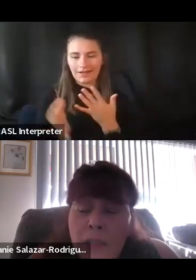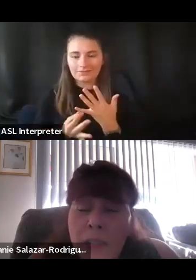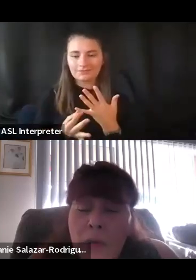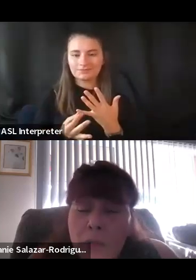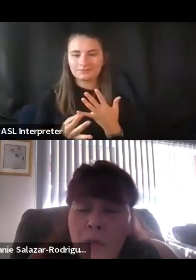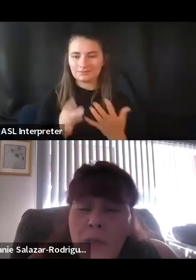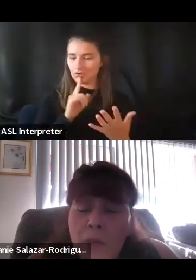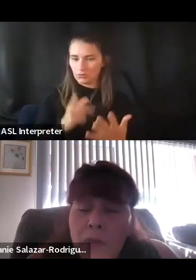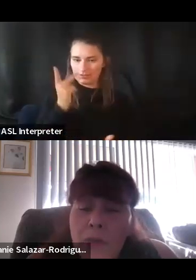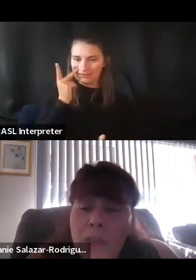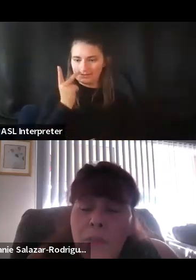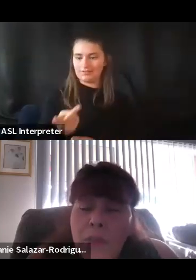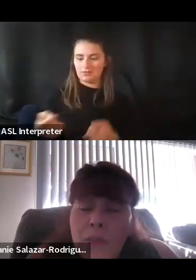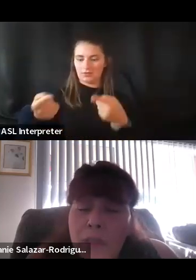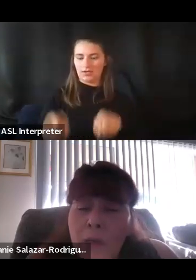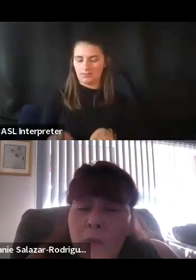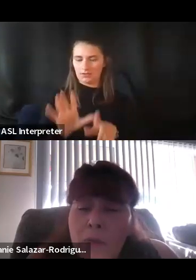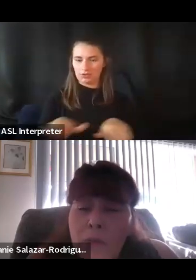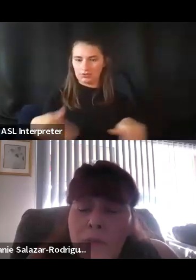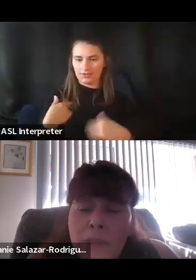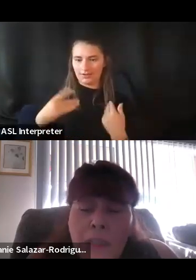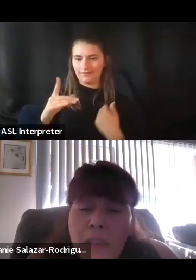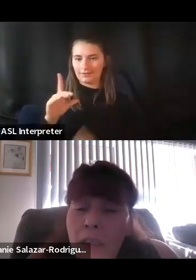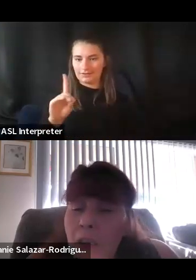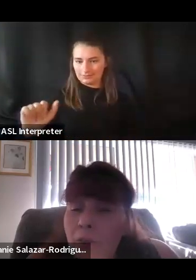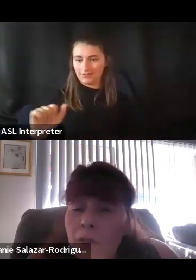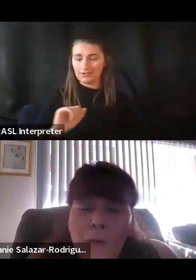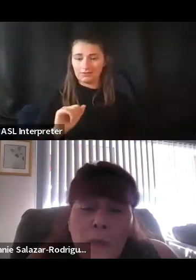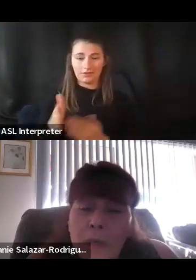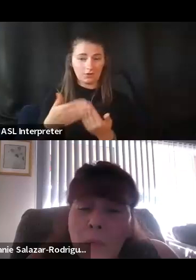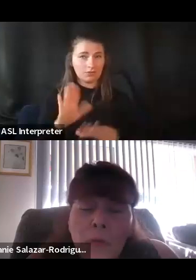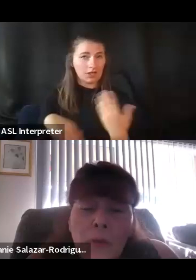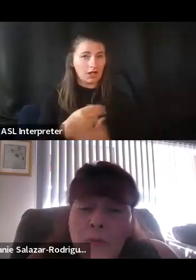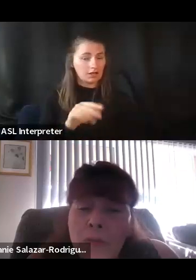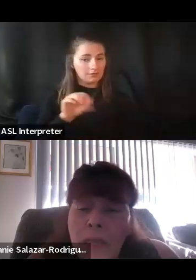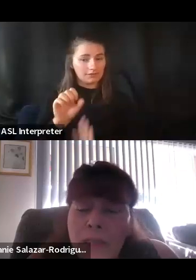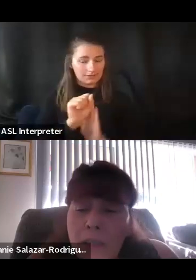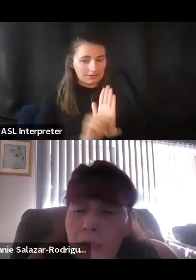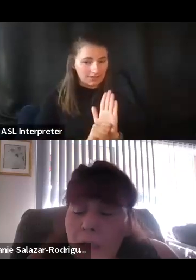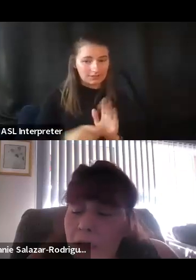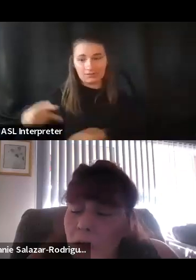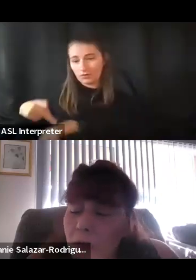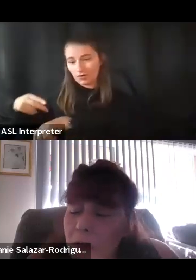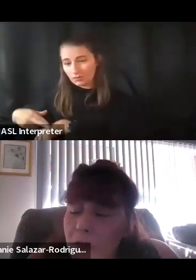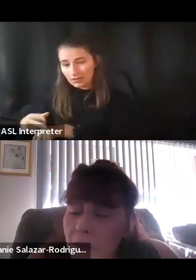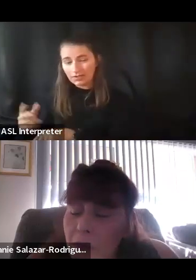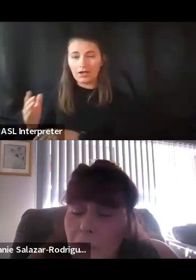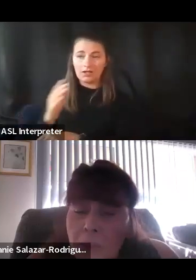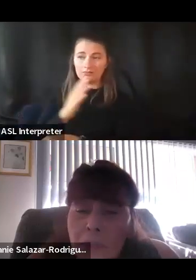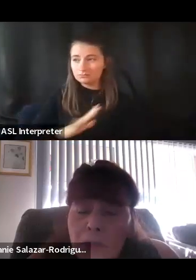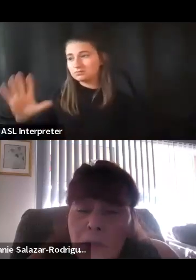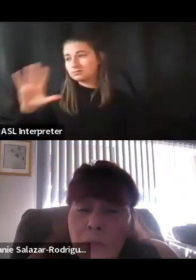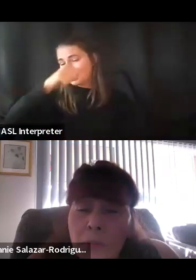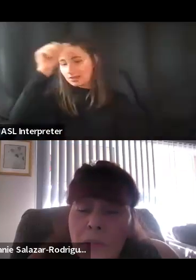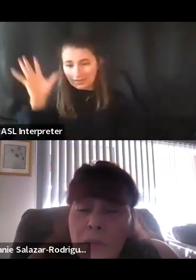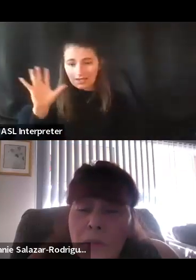actually see what was going on with children with disabilities in almost all 50 states from Puerto Rico to Alaska. So really to be able